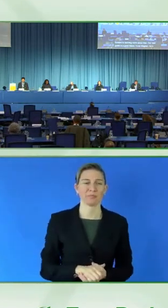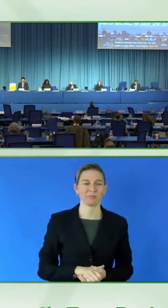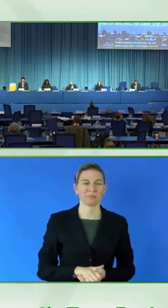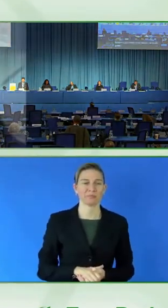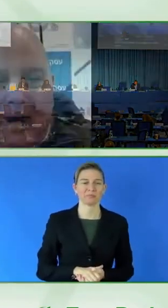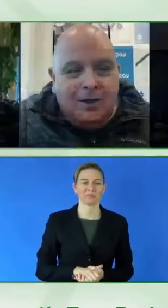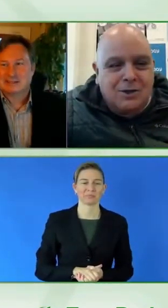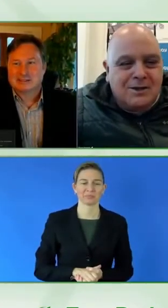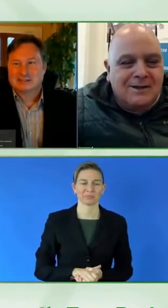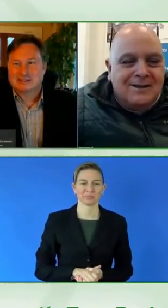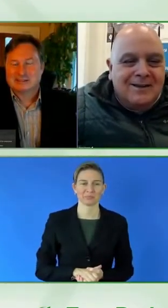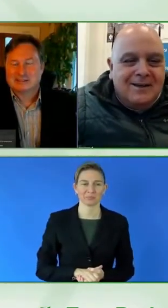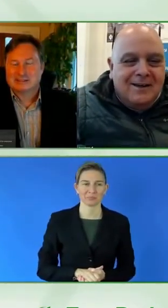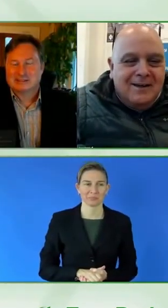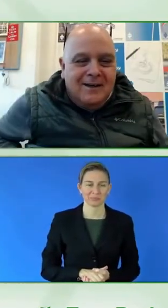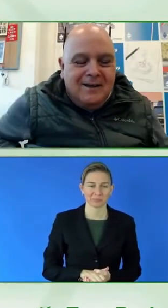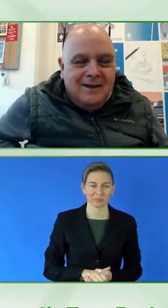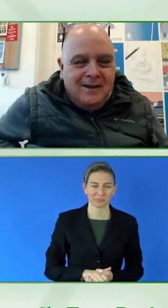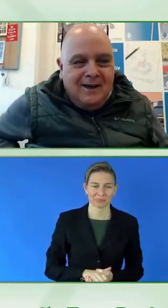Thank you very much.